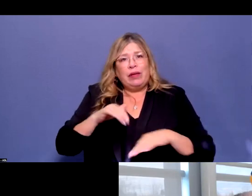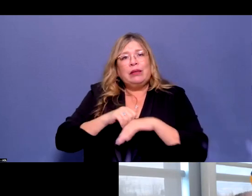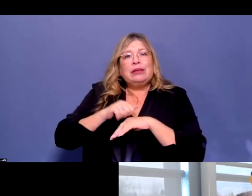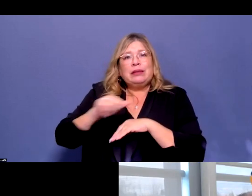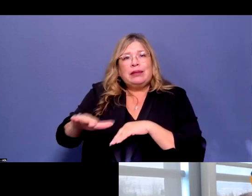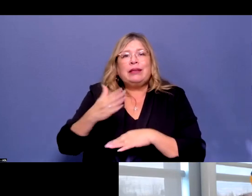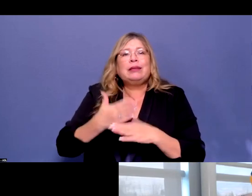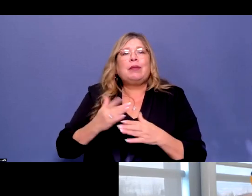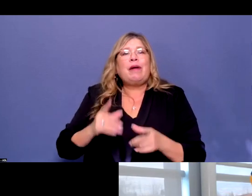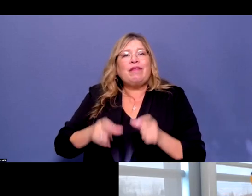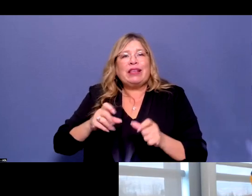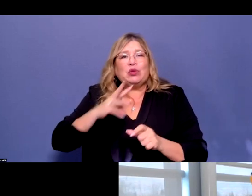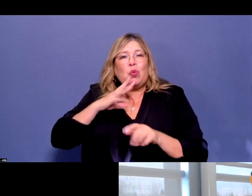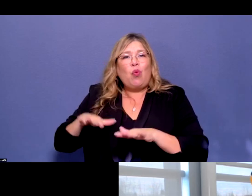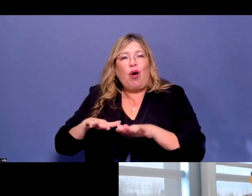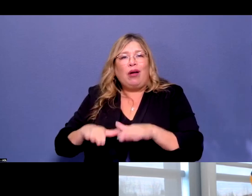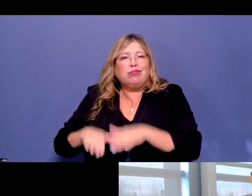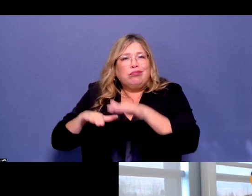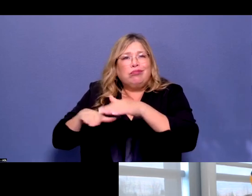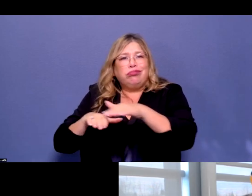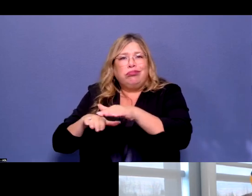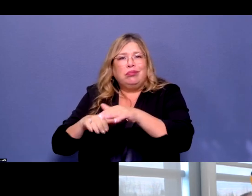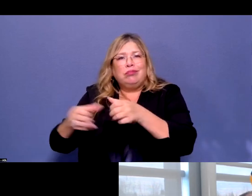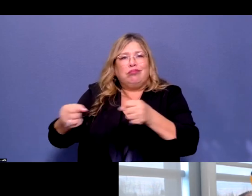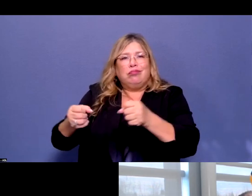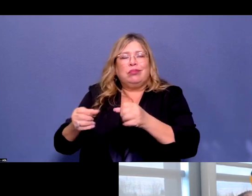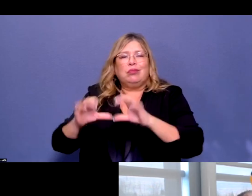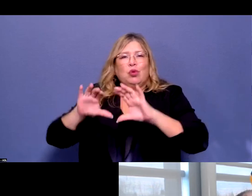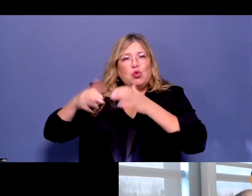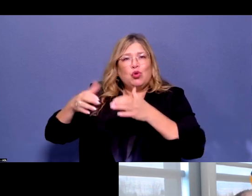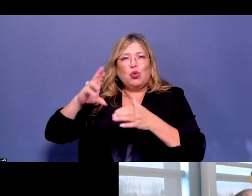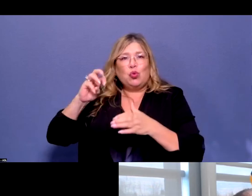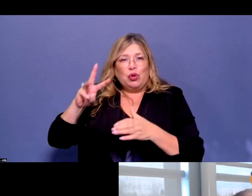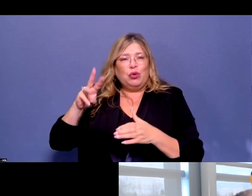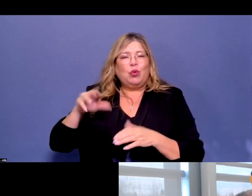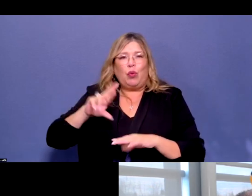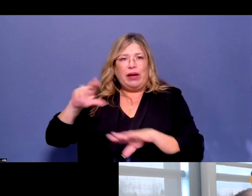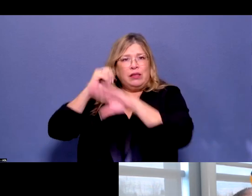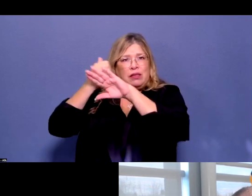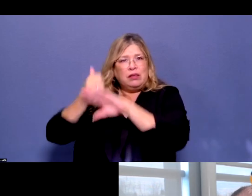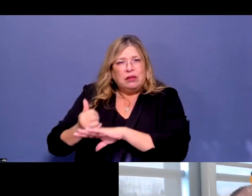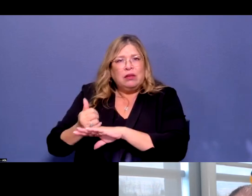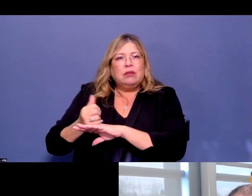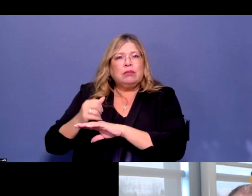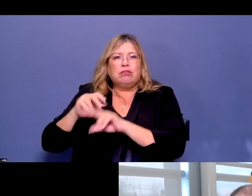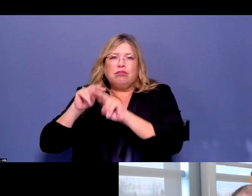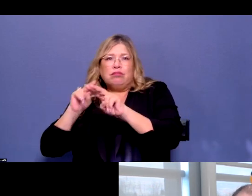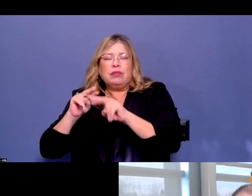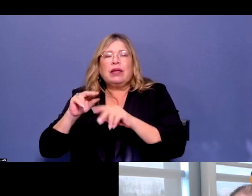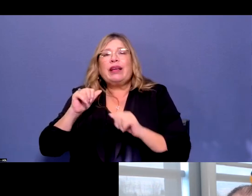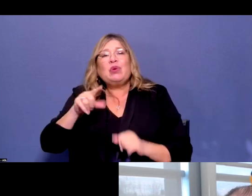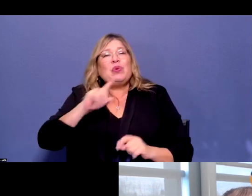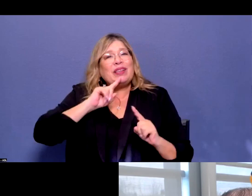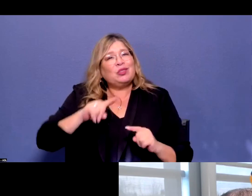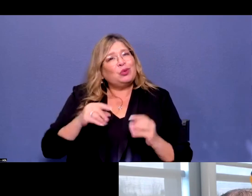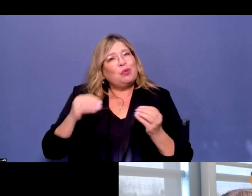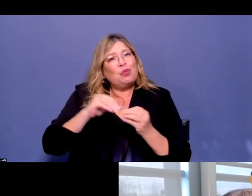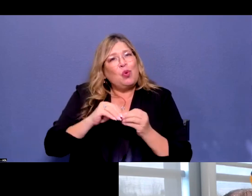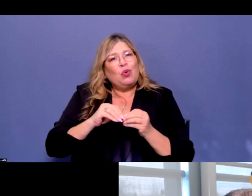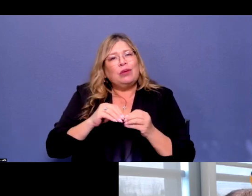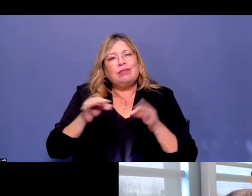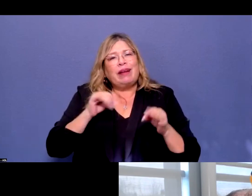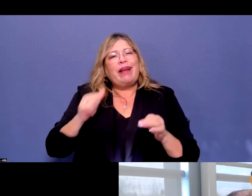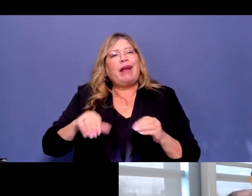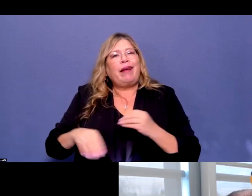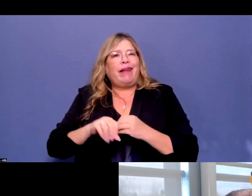areas that are highest risk. Do you want to kind of talk about that? And then after your answer, I'll leave it open to our partners to chime in as well.